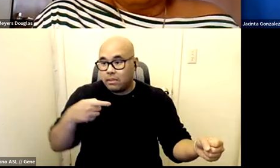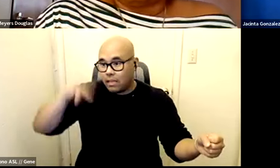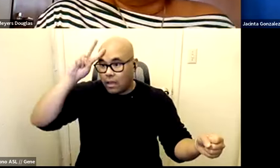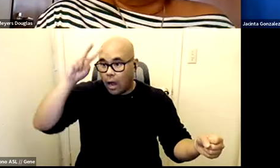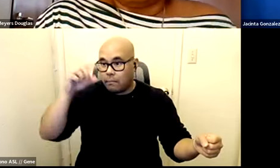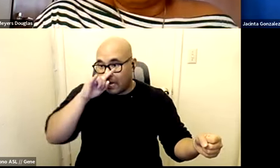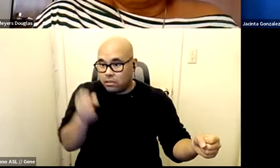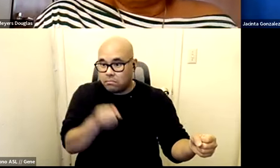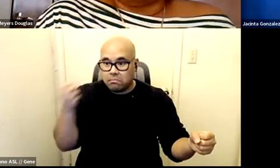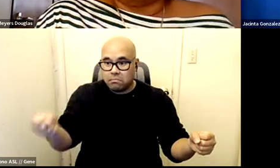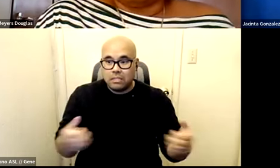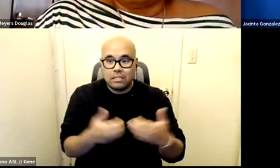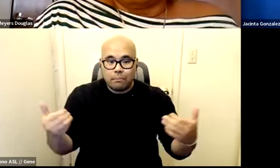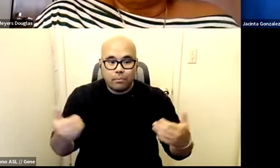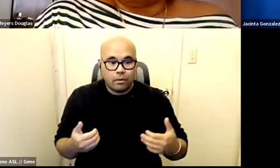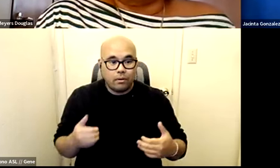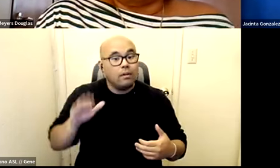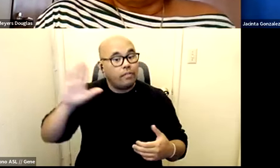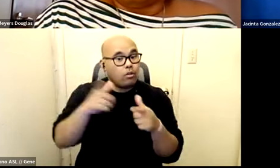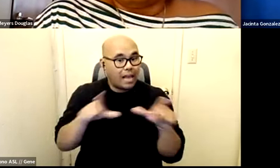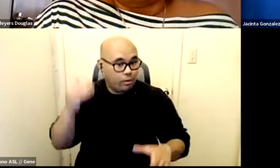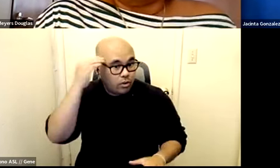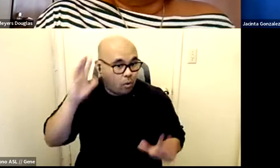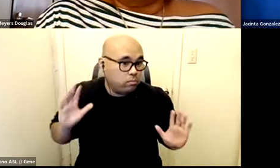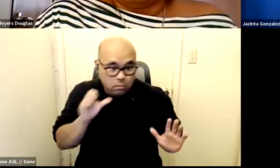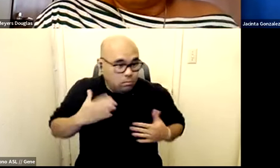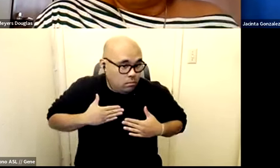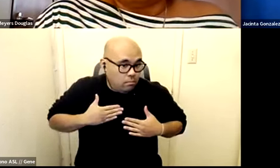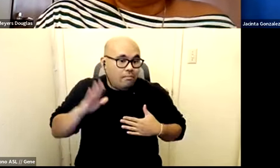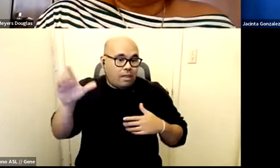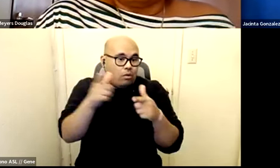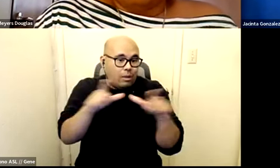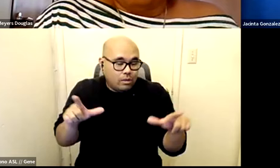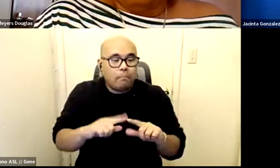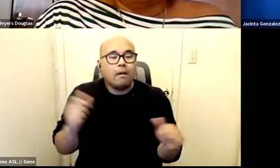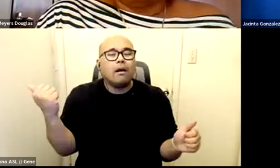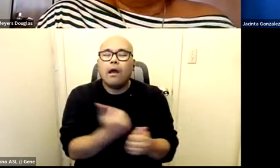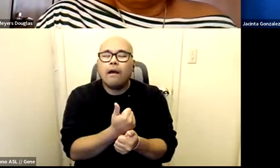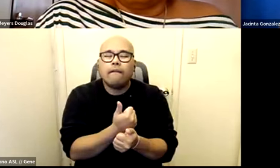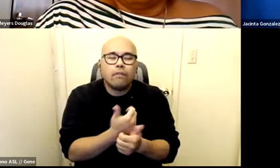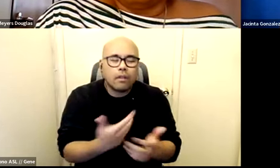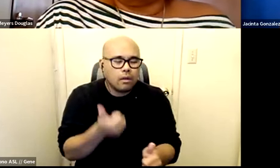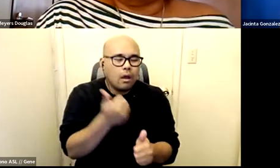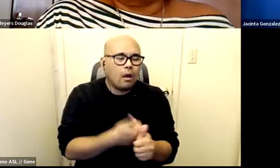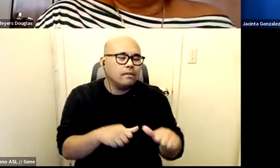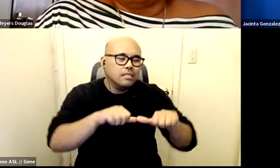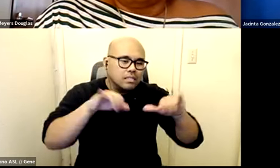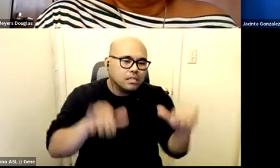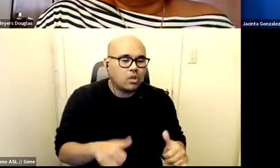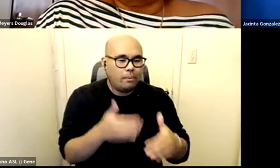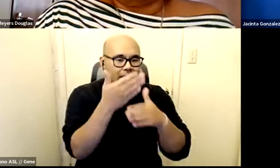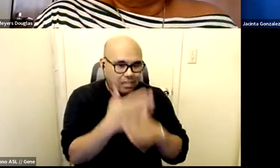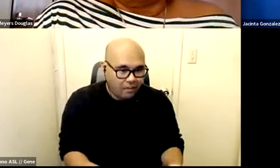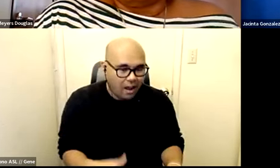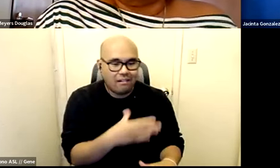though their language you understand what i'm saying like but every thing every system is divide and counter